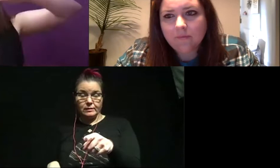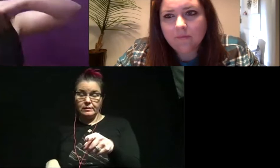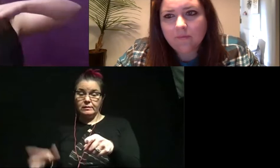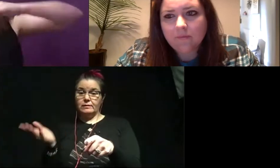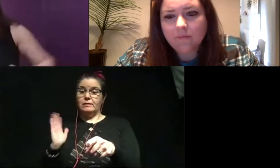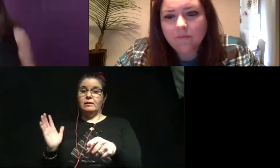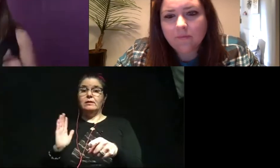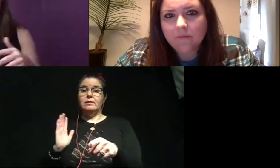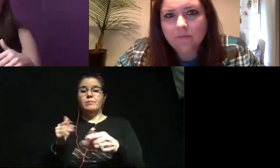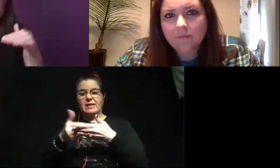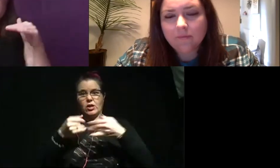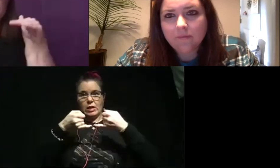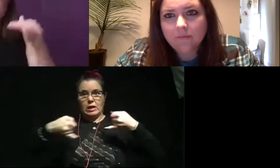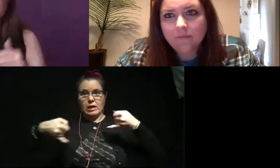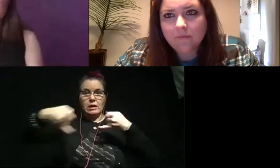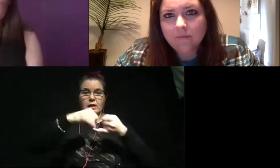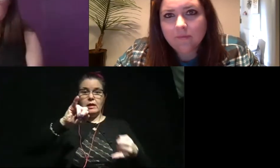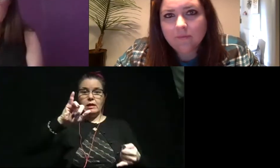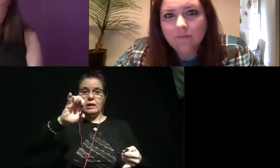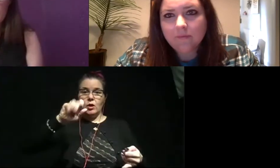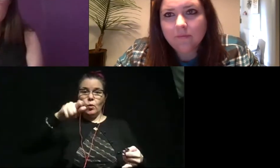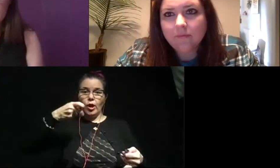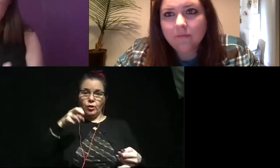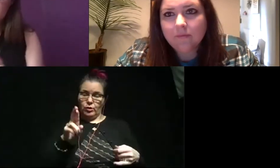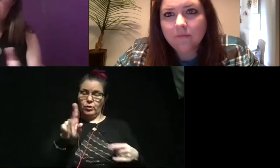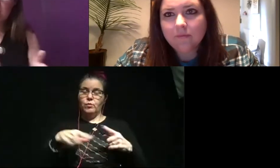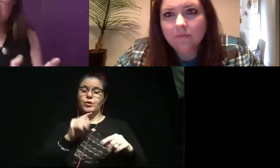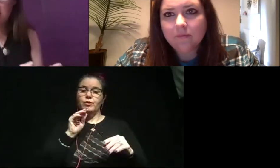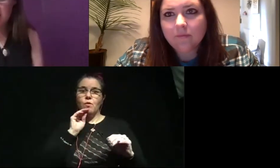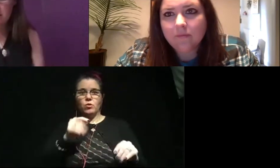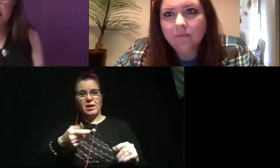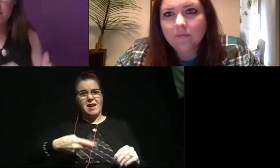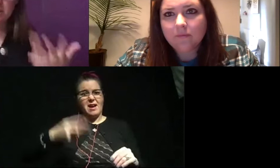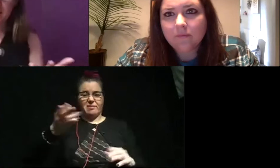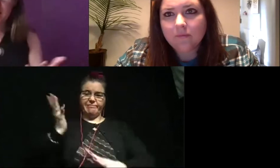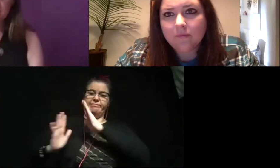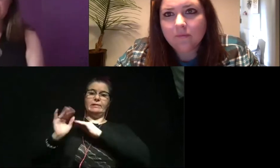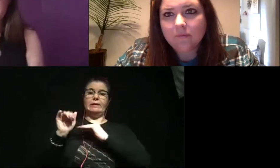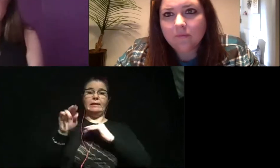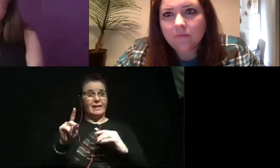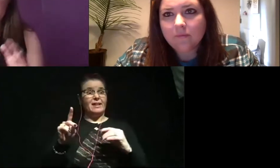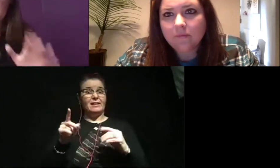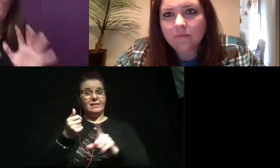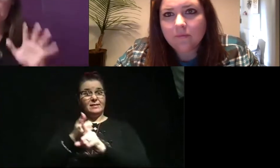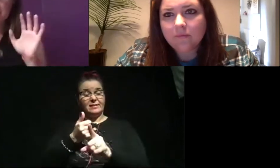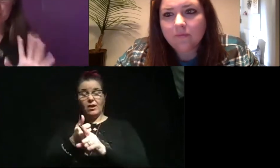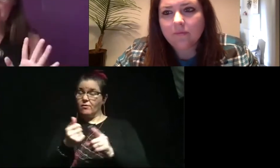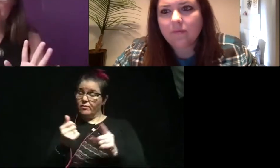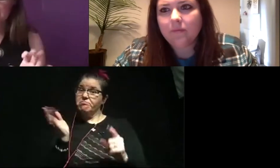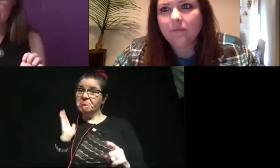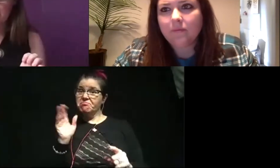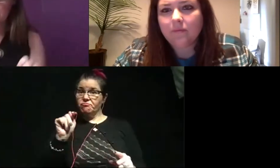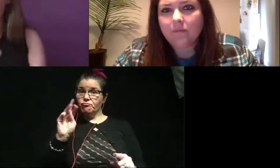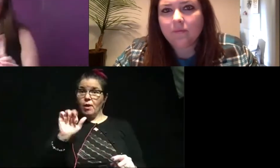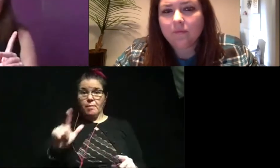close to the equator when our ocean levels were really high. So a long, long, long time ago, Indiana would have been a really great tropical